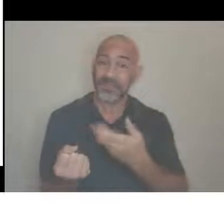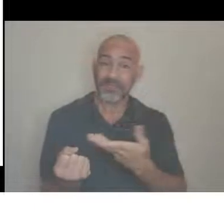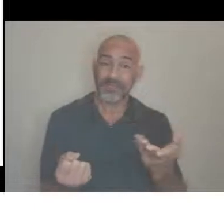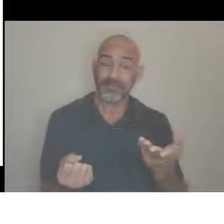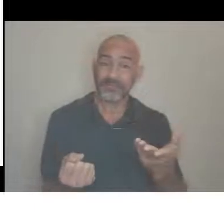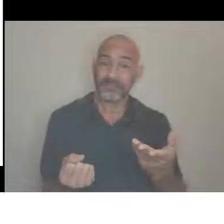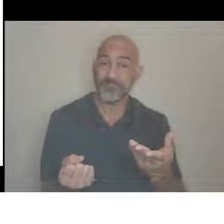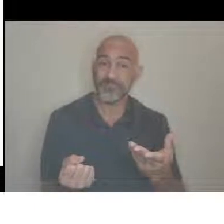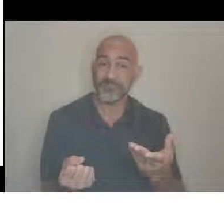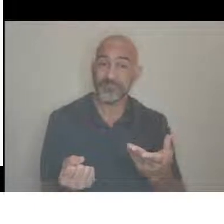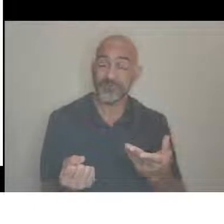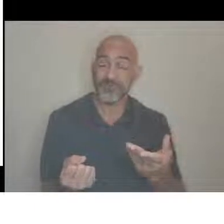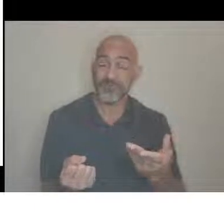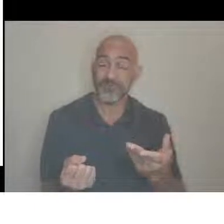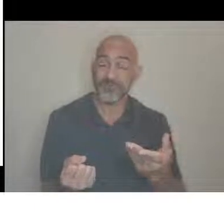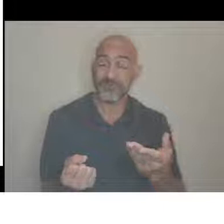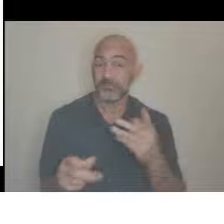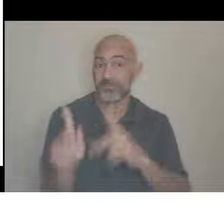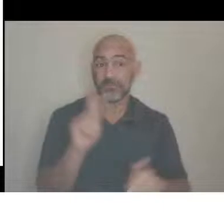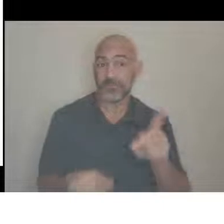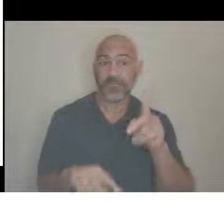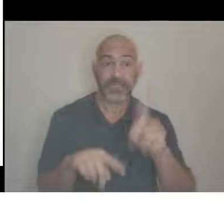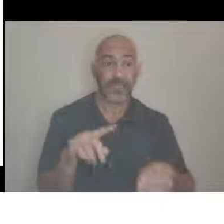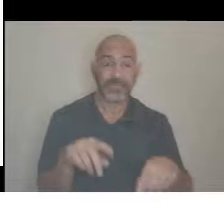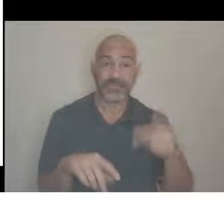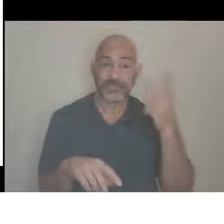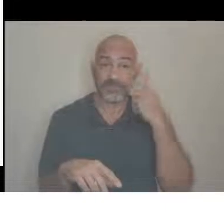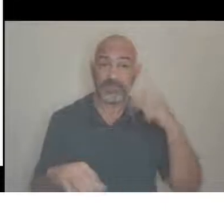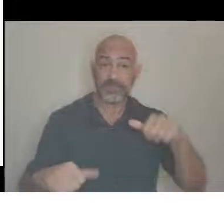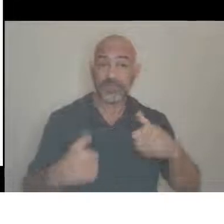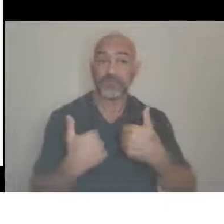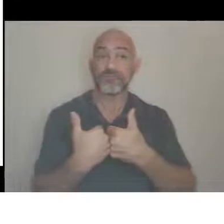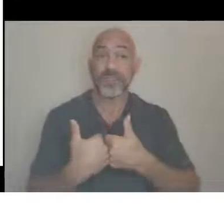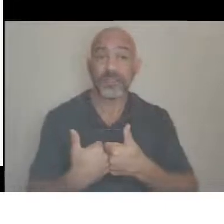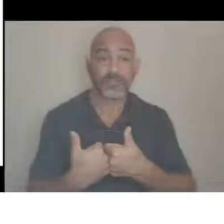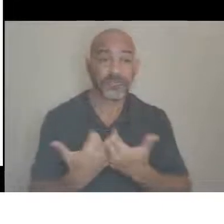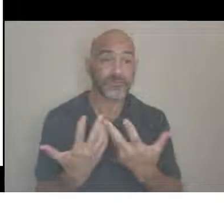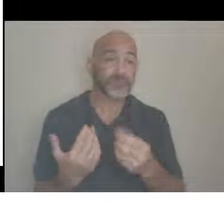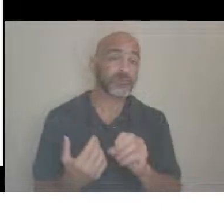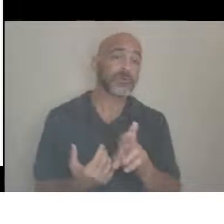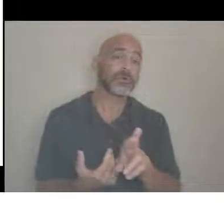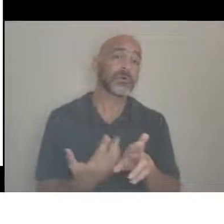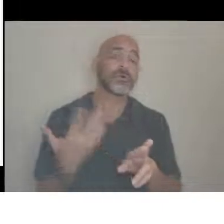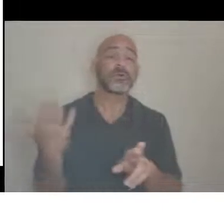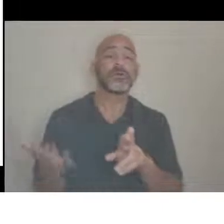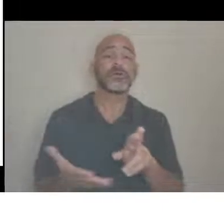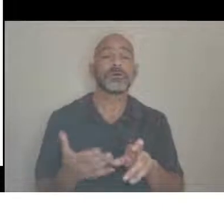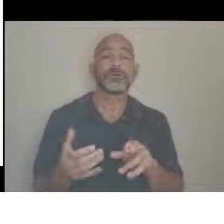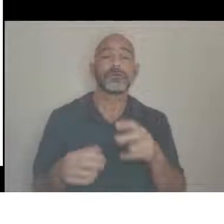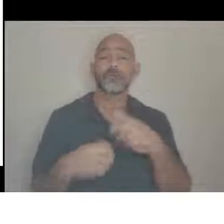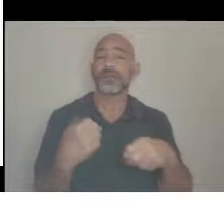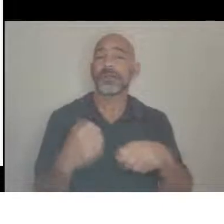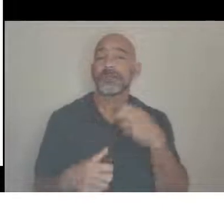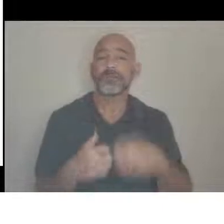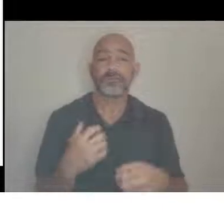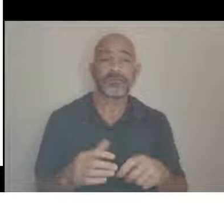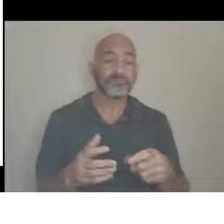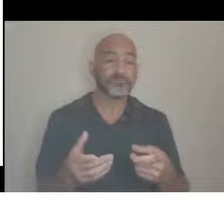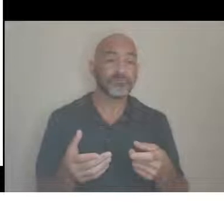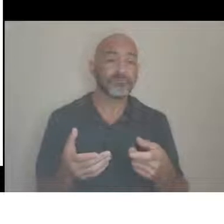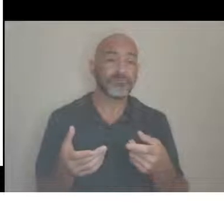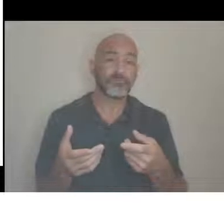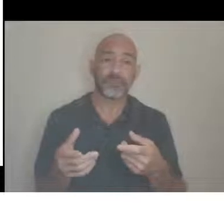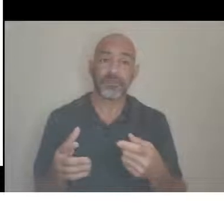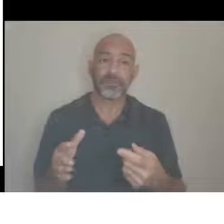challenges or your the issues that are going on that they automatically assume it's that the behavior